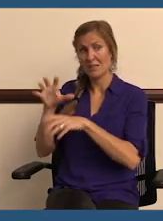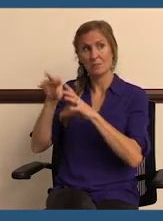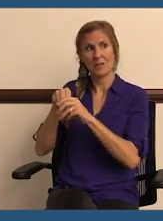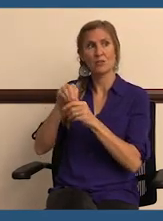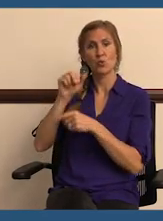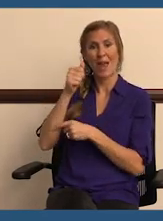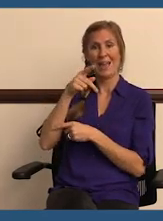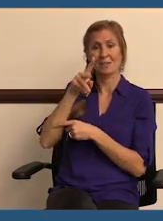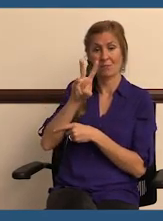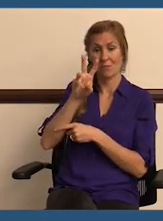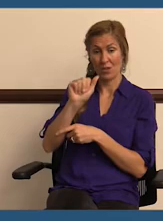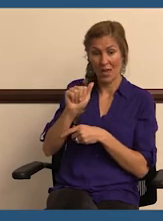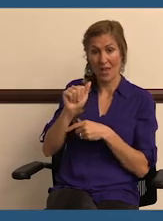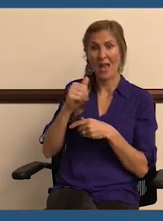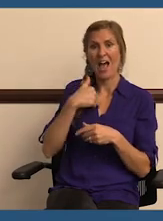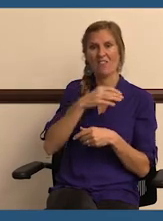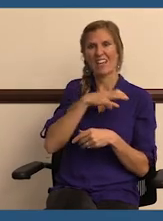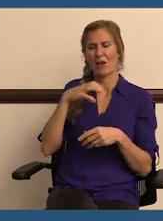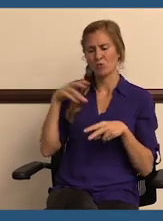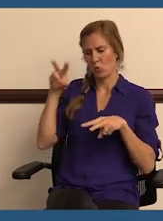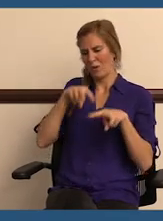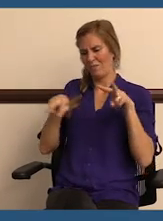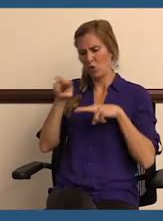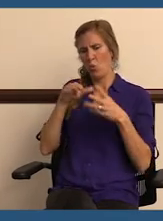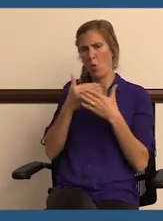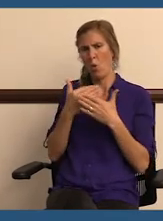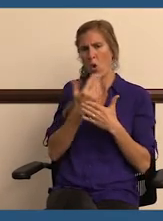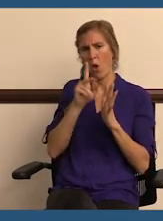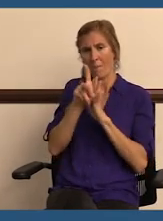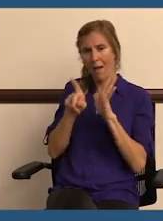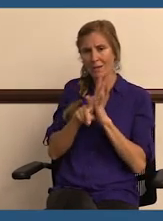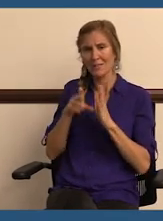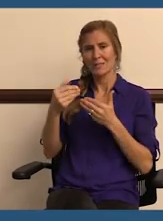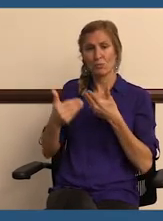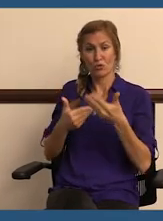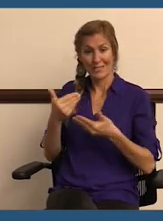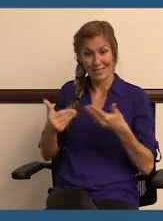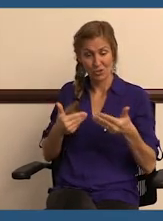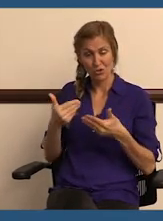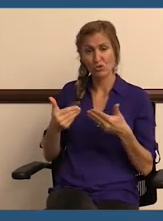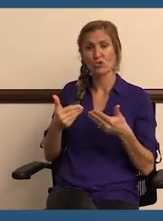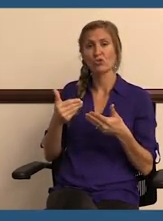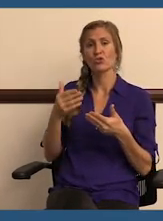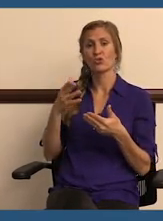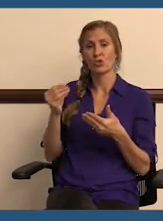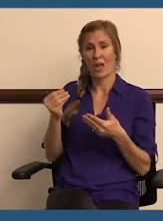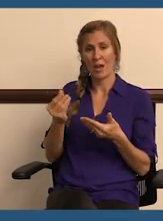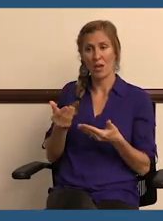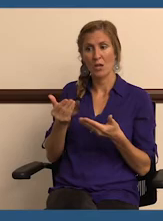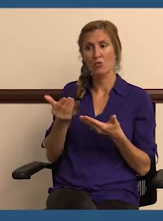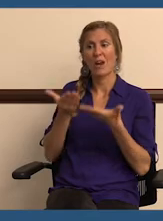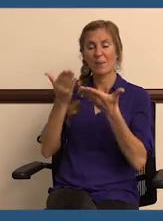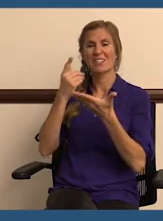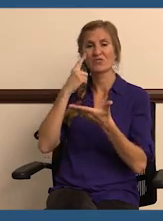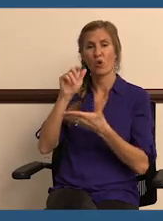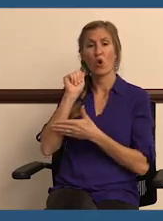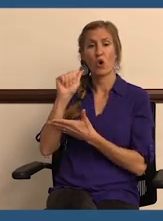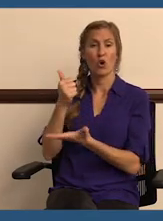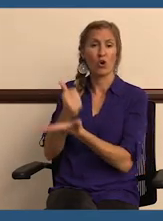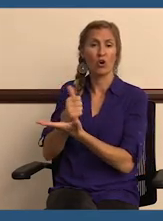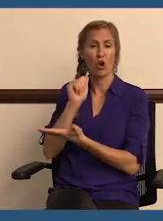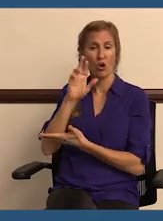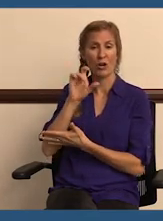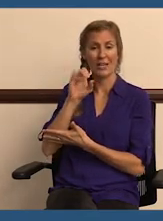it into the APWA and they have a council that will review all our policies and procedures and recommend this for